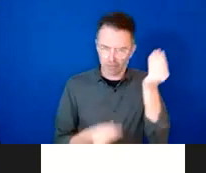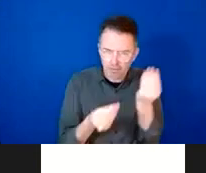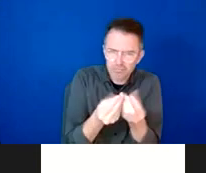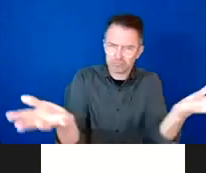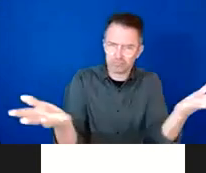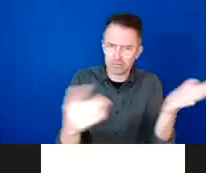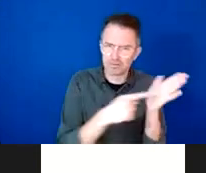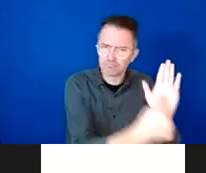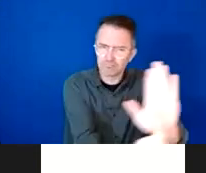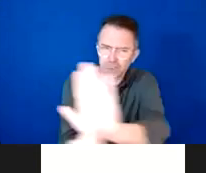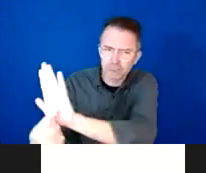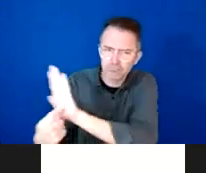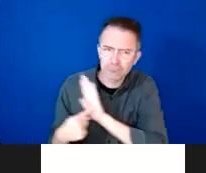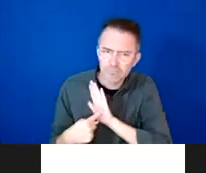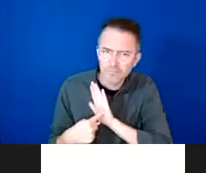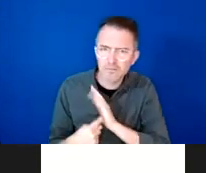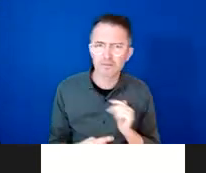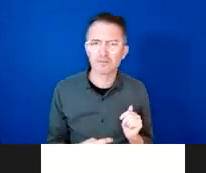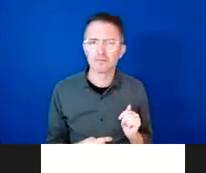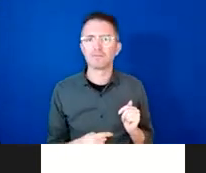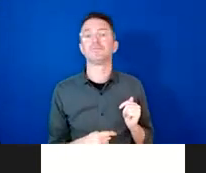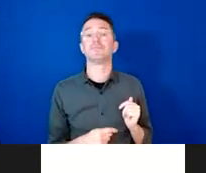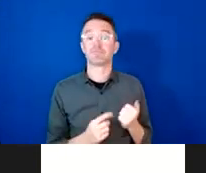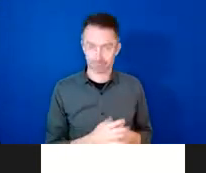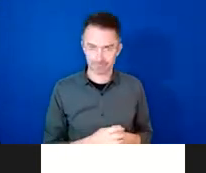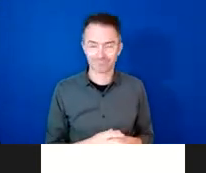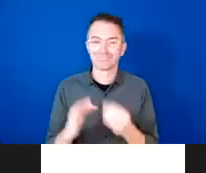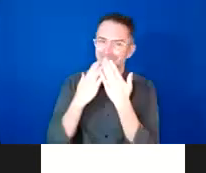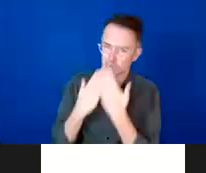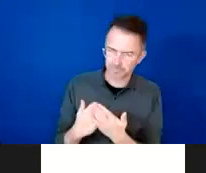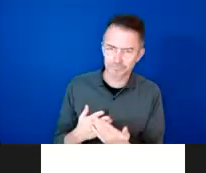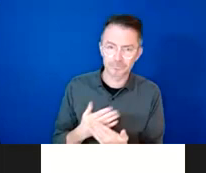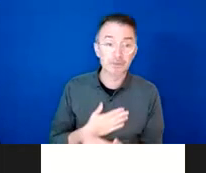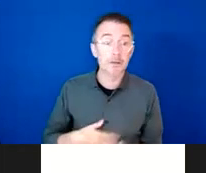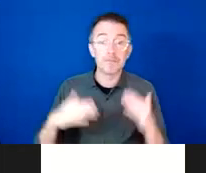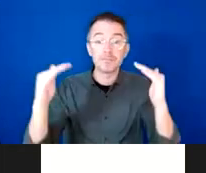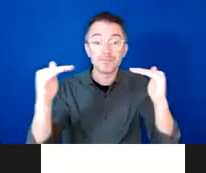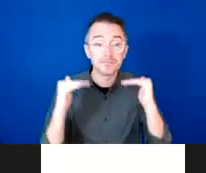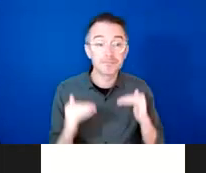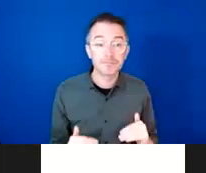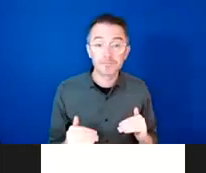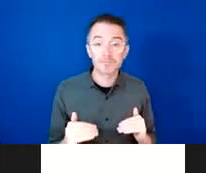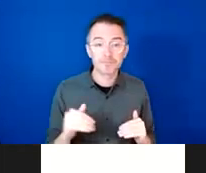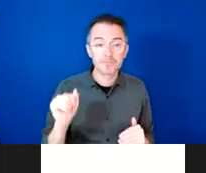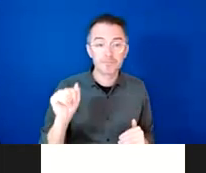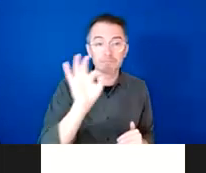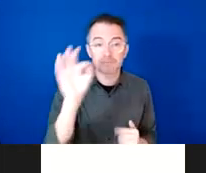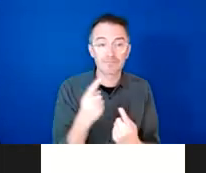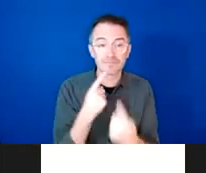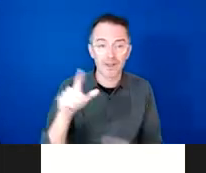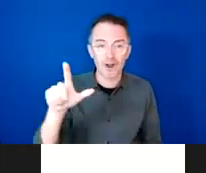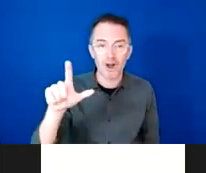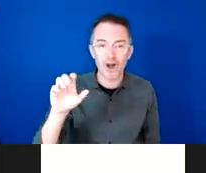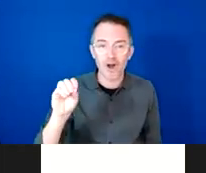I am going to shift over to Lorelei and sort of unpack a bit about the issues of preparedness early